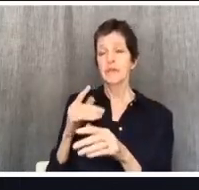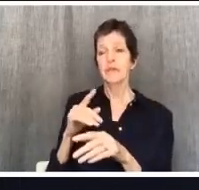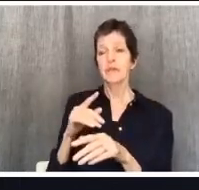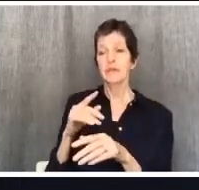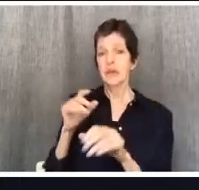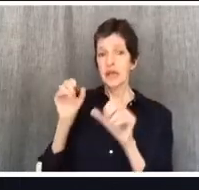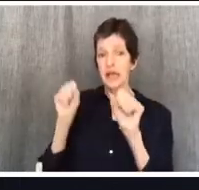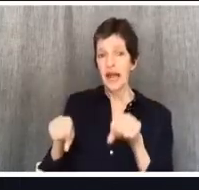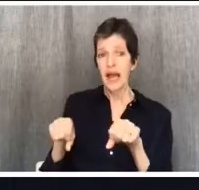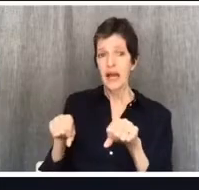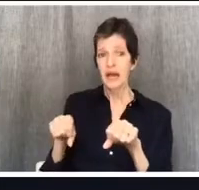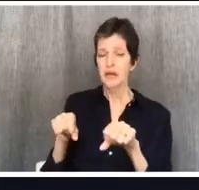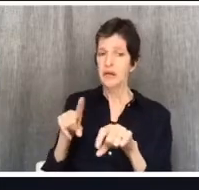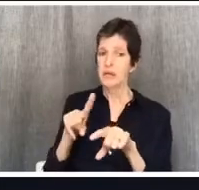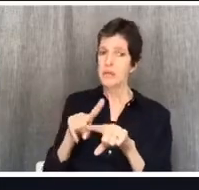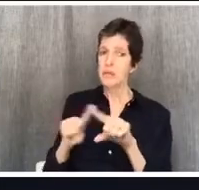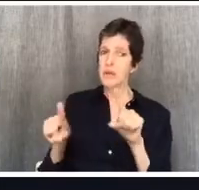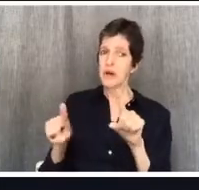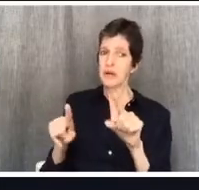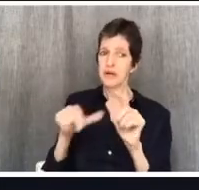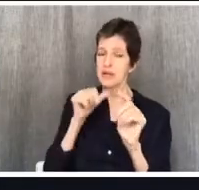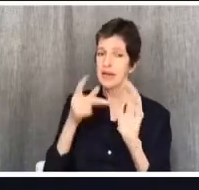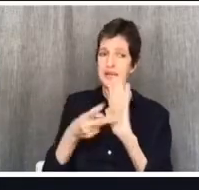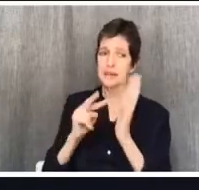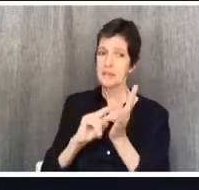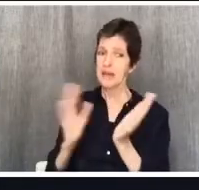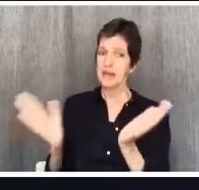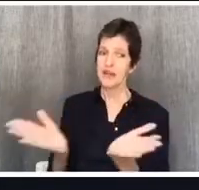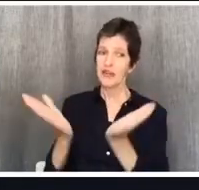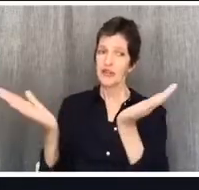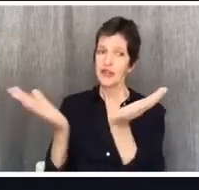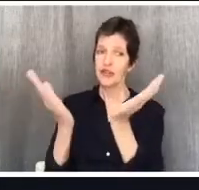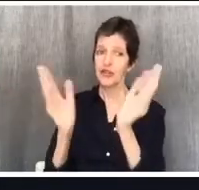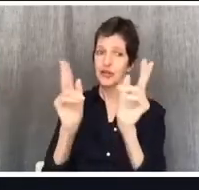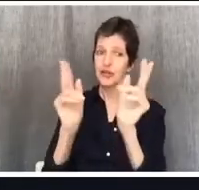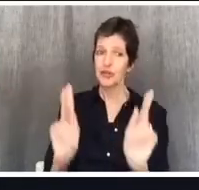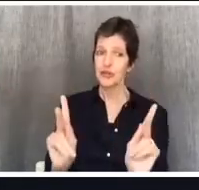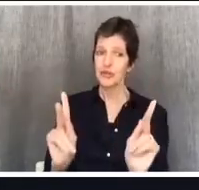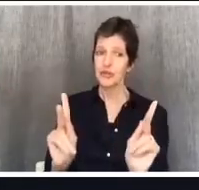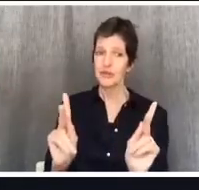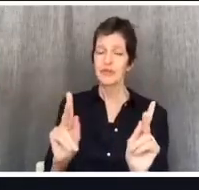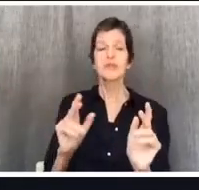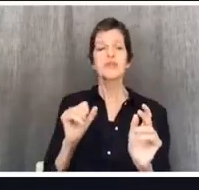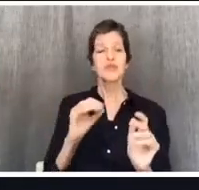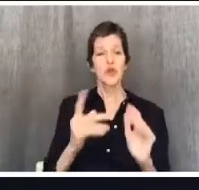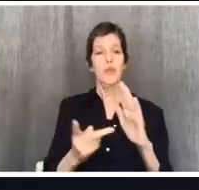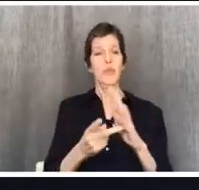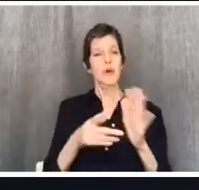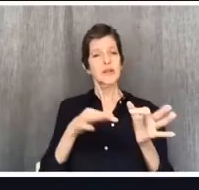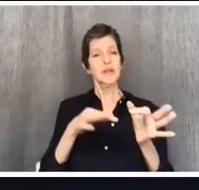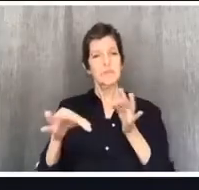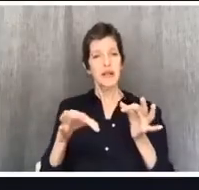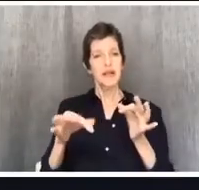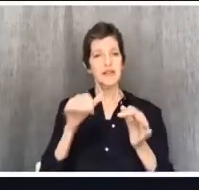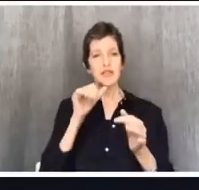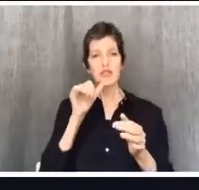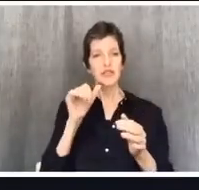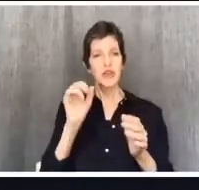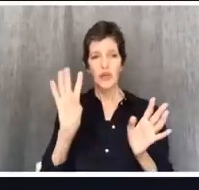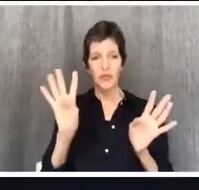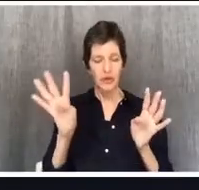And then he goes on to explain what he means. Do not seek your own good. Seek the good of others.